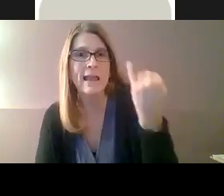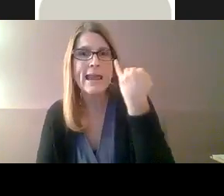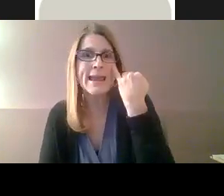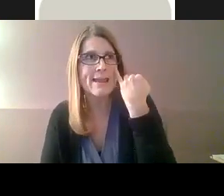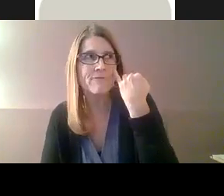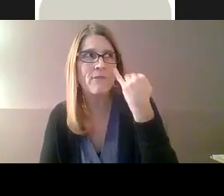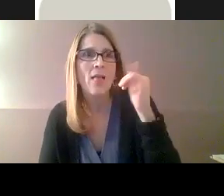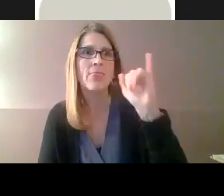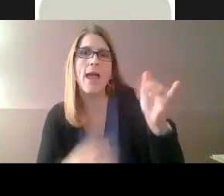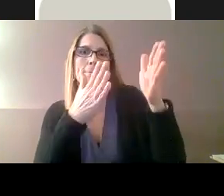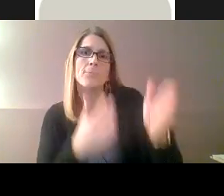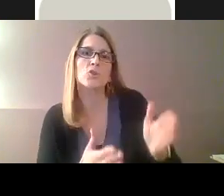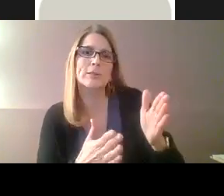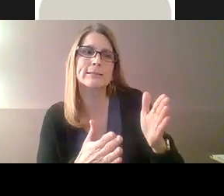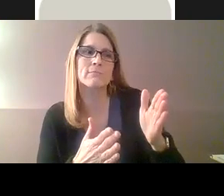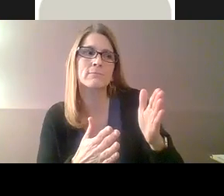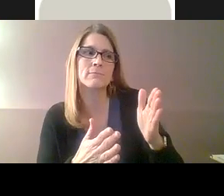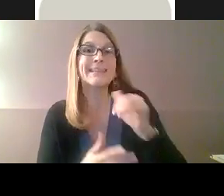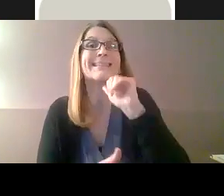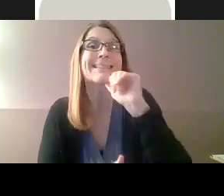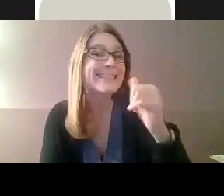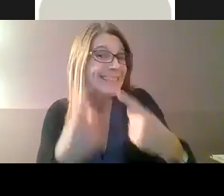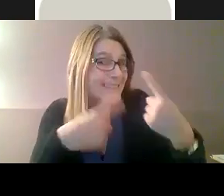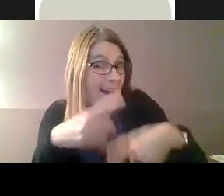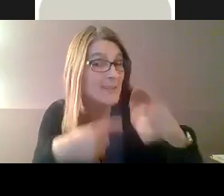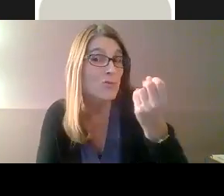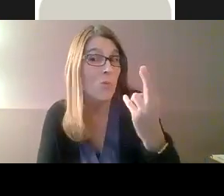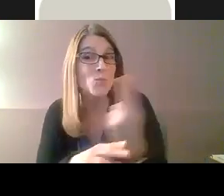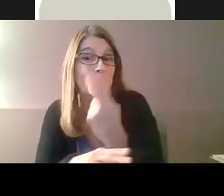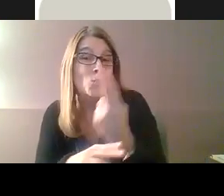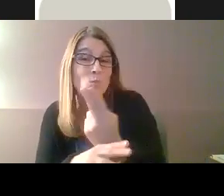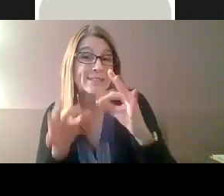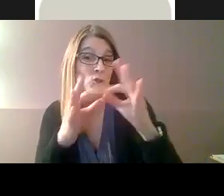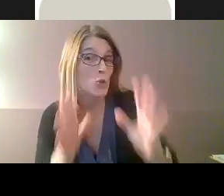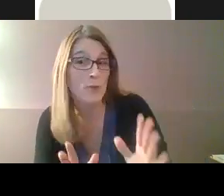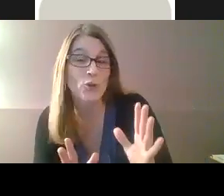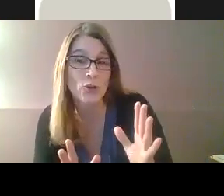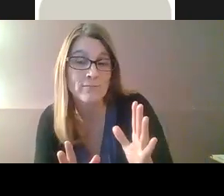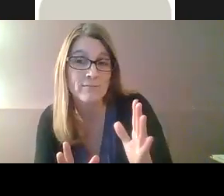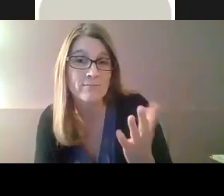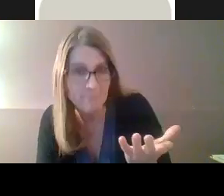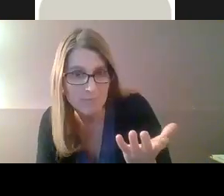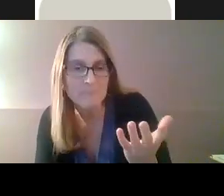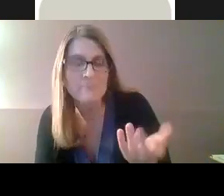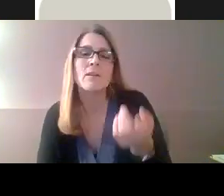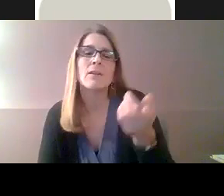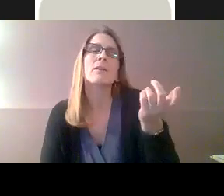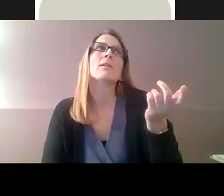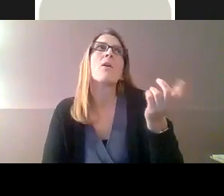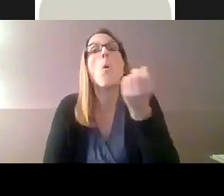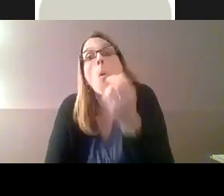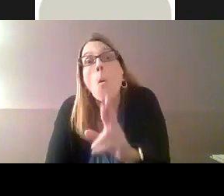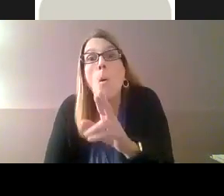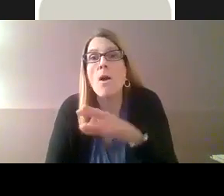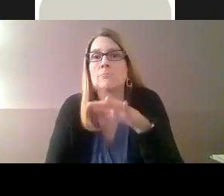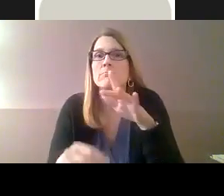There also are some other options as well. If the individual does not sign and does not use an interpreter